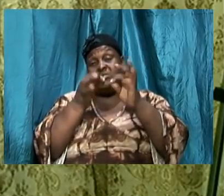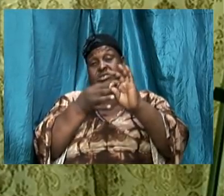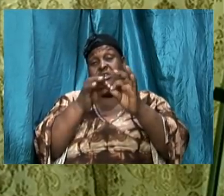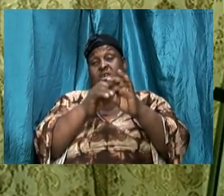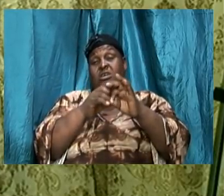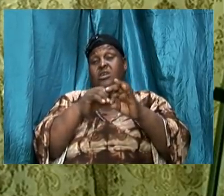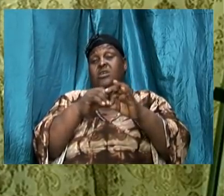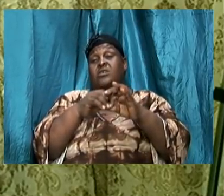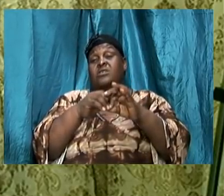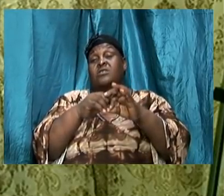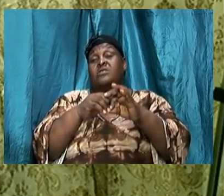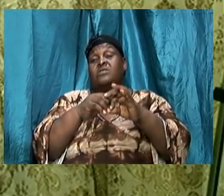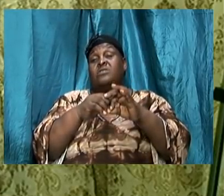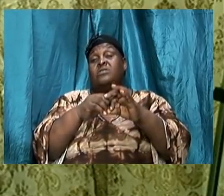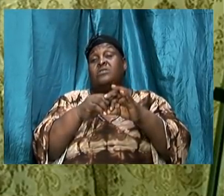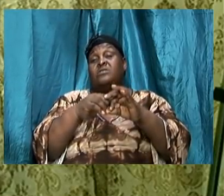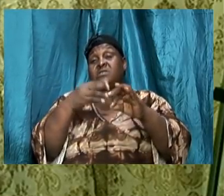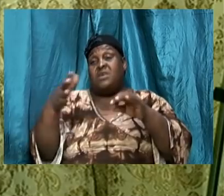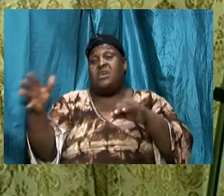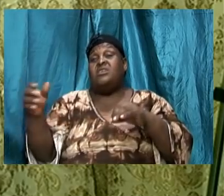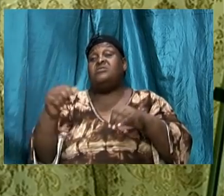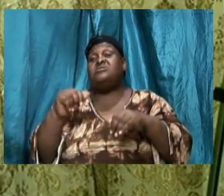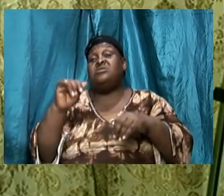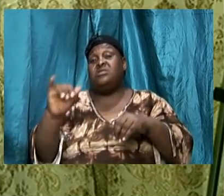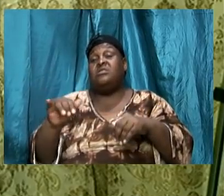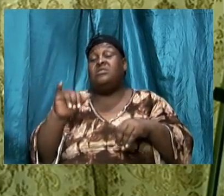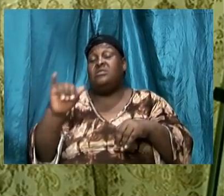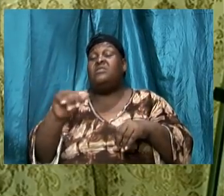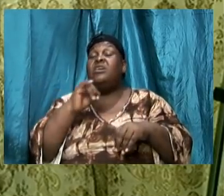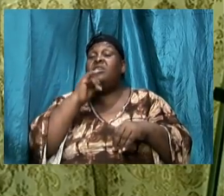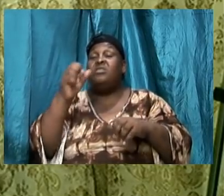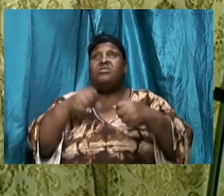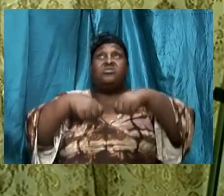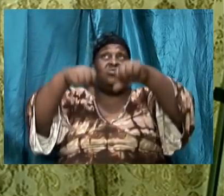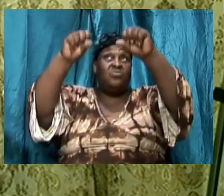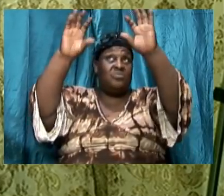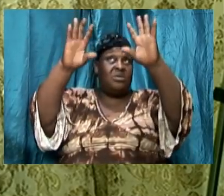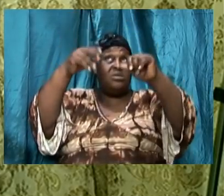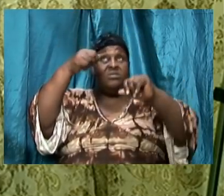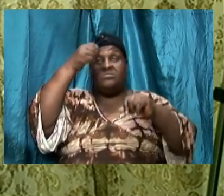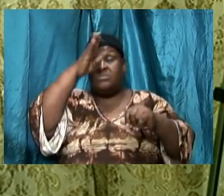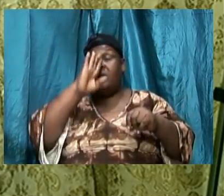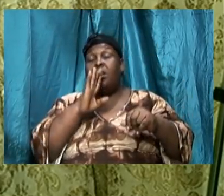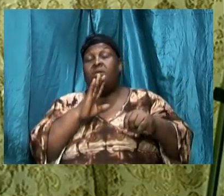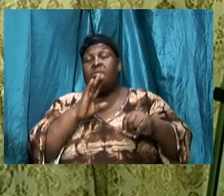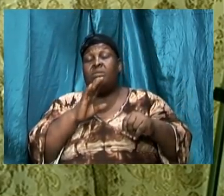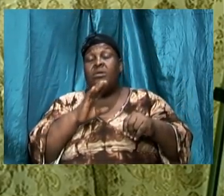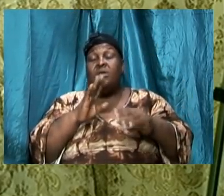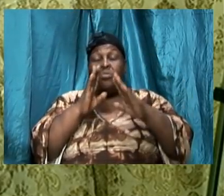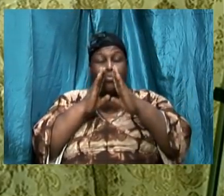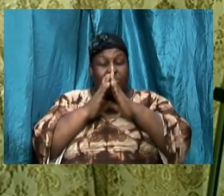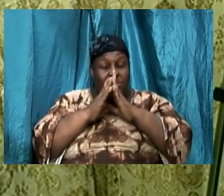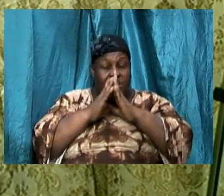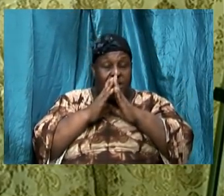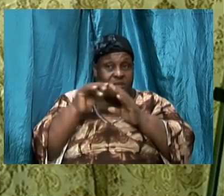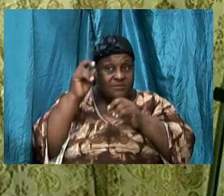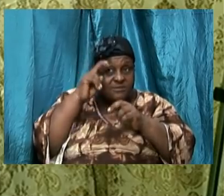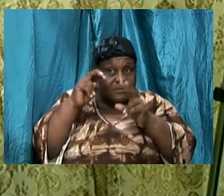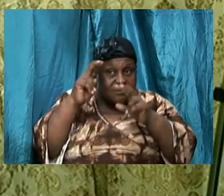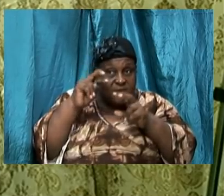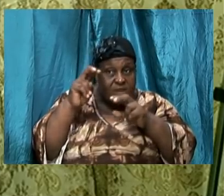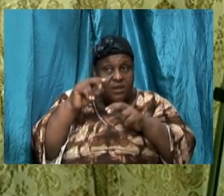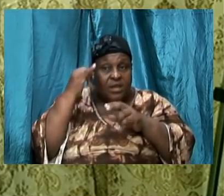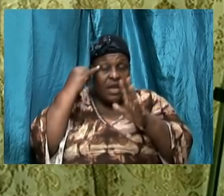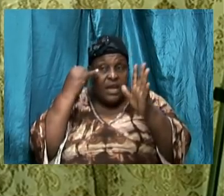going to do that we're going to pray we're going to see God we're going to identify them and we're going to present them and we're going to get up and